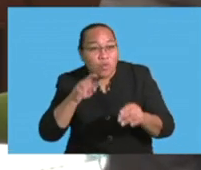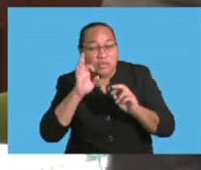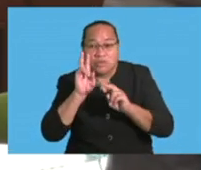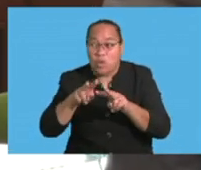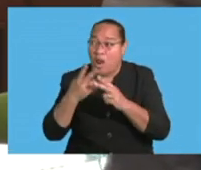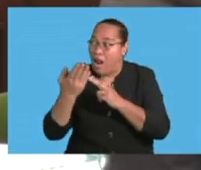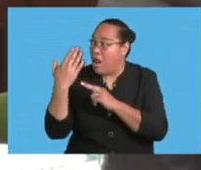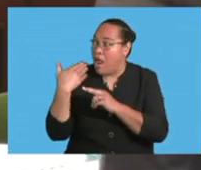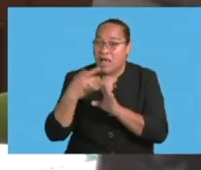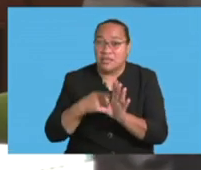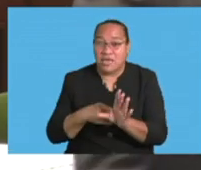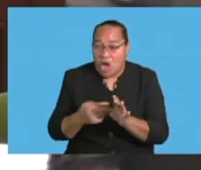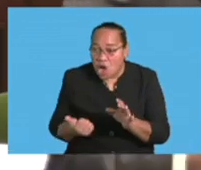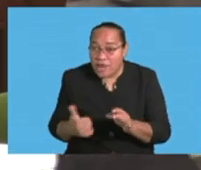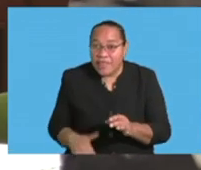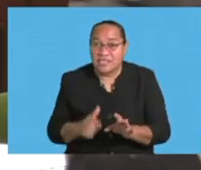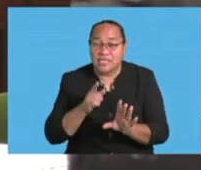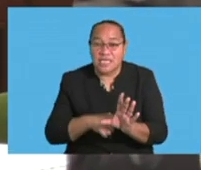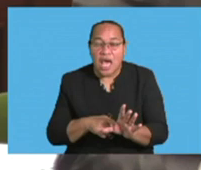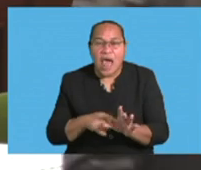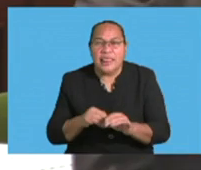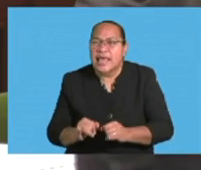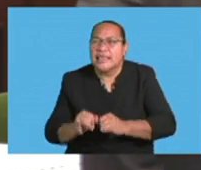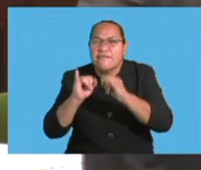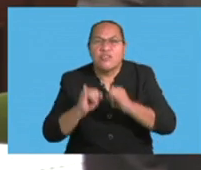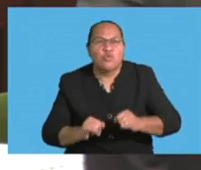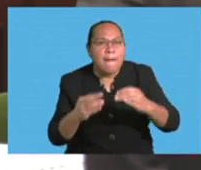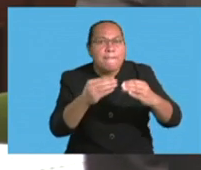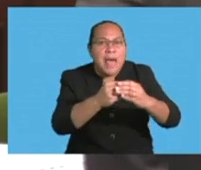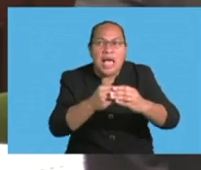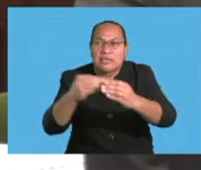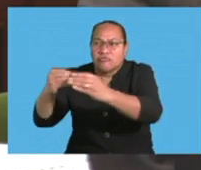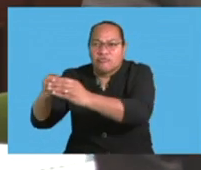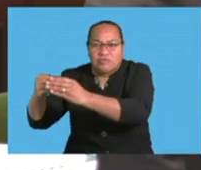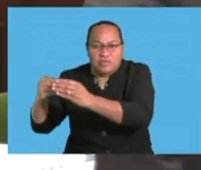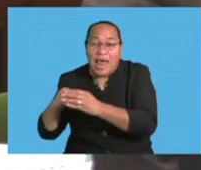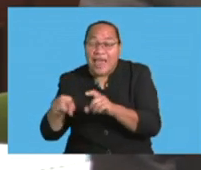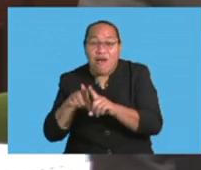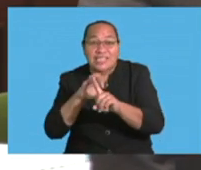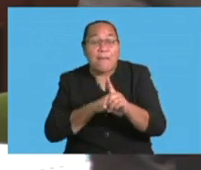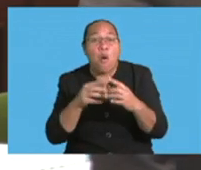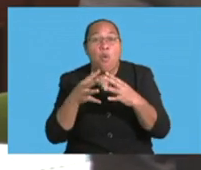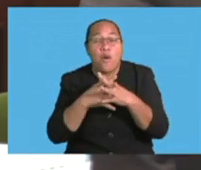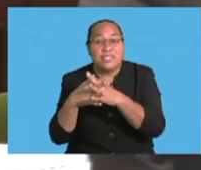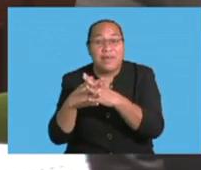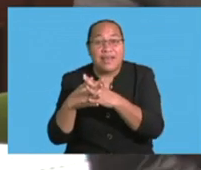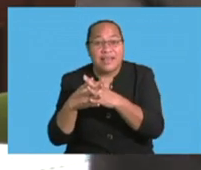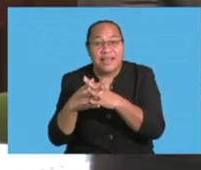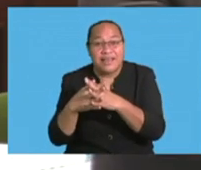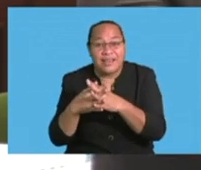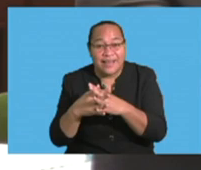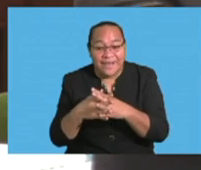the end of last year, earlier this year, were individual banks. And our banking point is Westpac Mr. Speaker Sir. Where